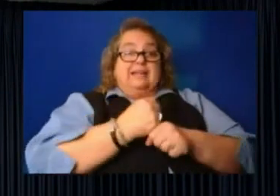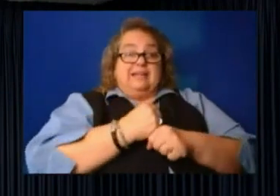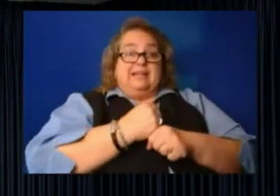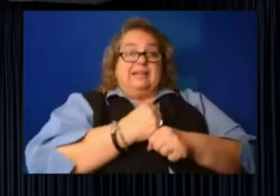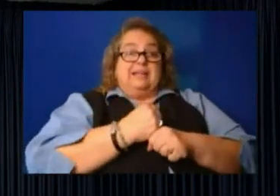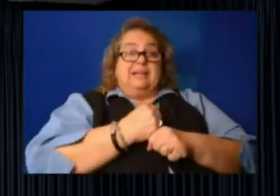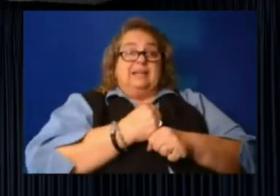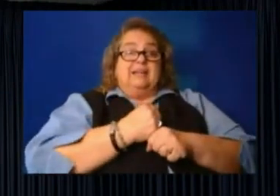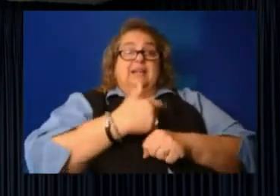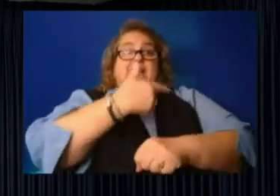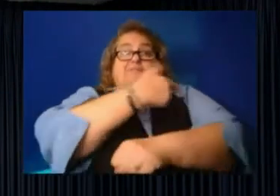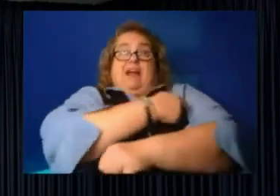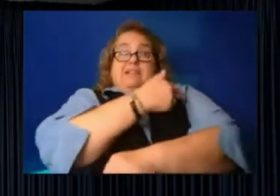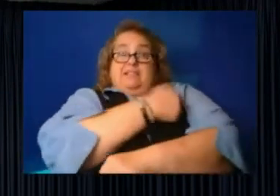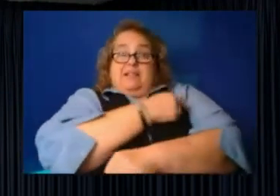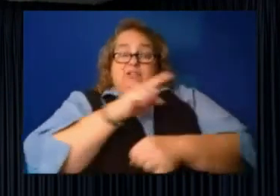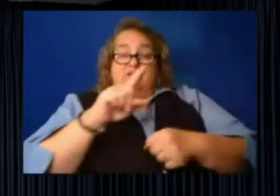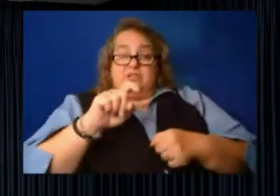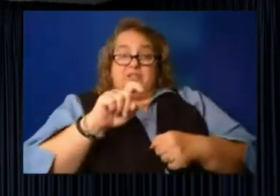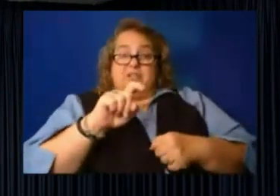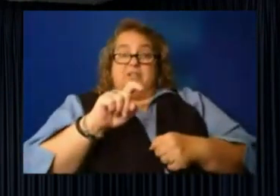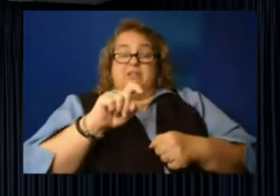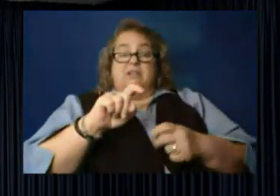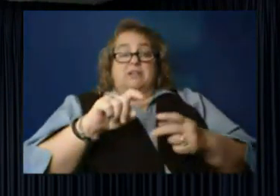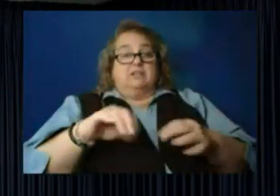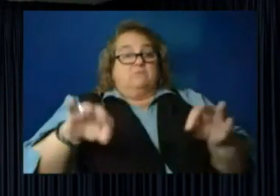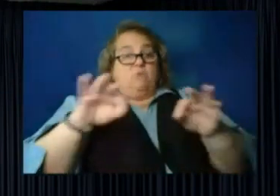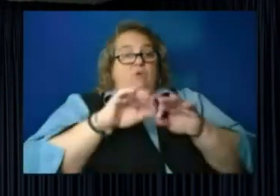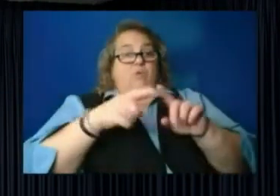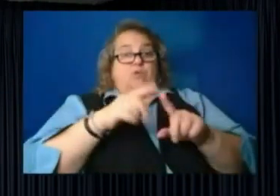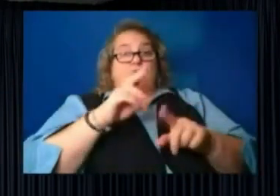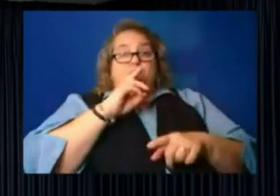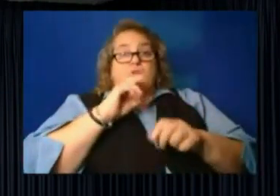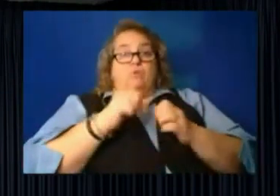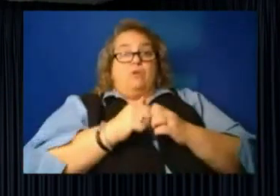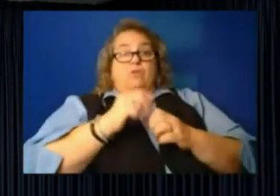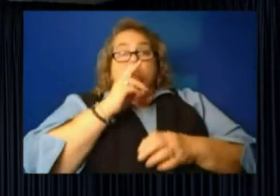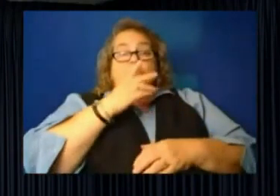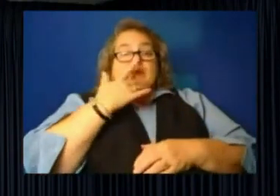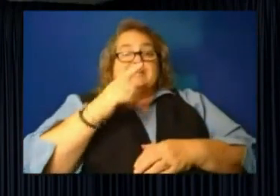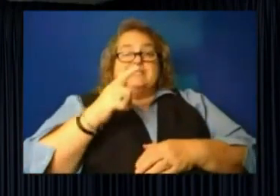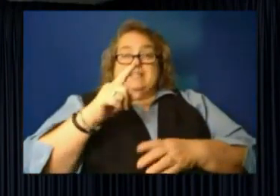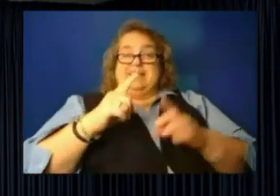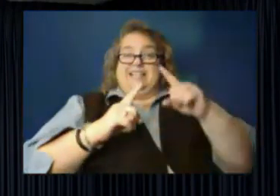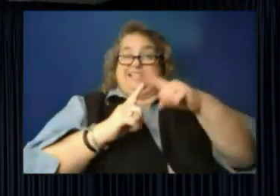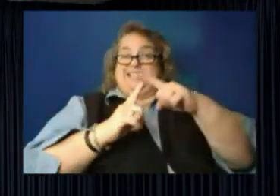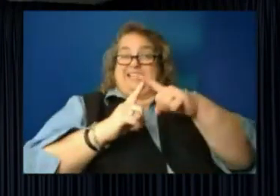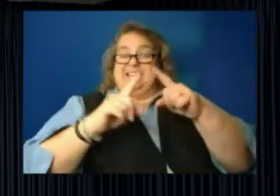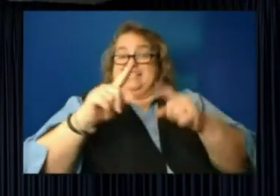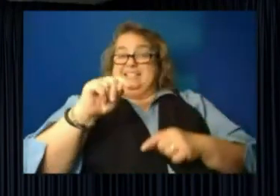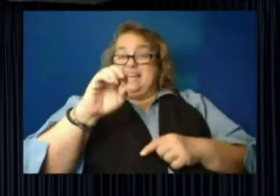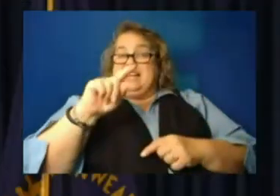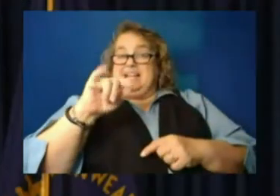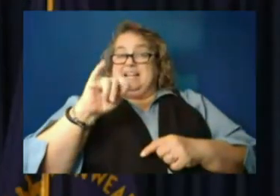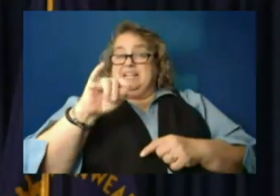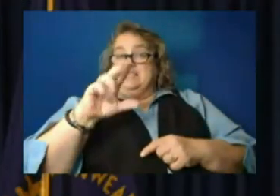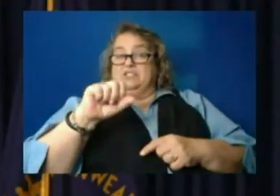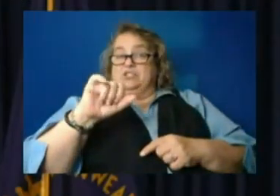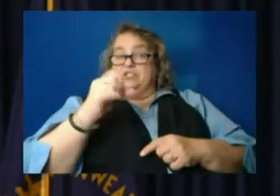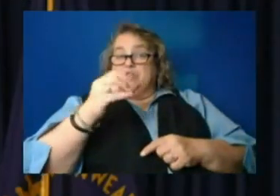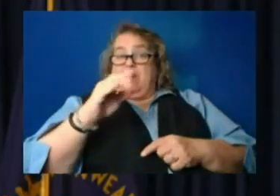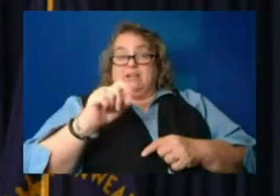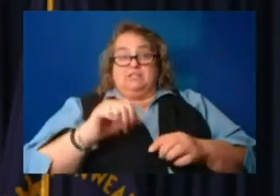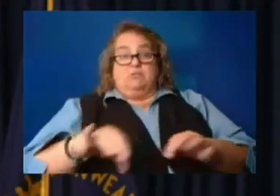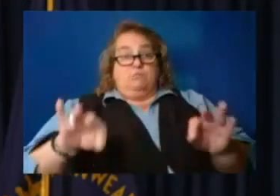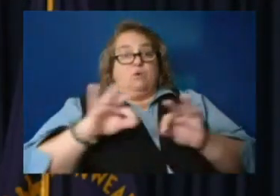kind of essential when you're dealing with water? Yeah, tetanus shots. Yeah. Uh, we, we have, uh, both, uh, public